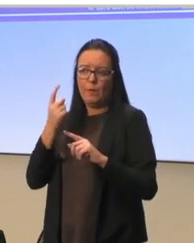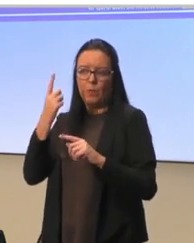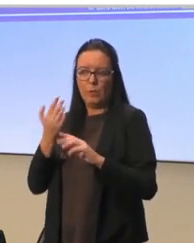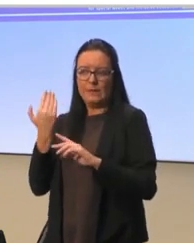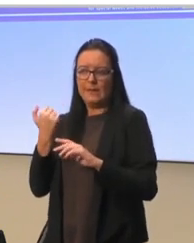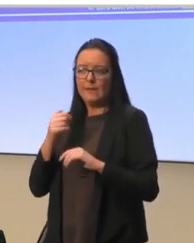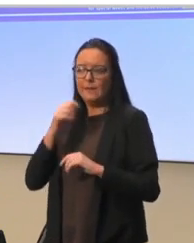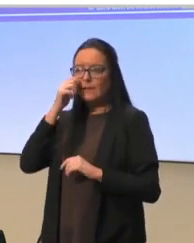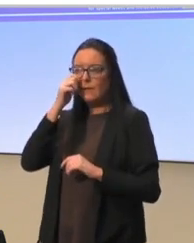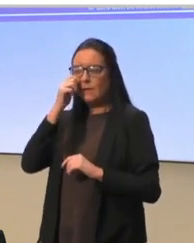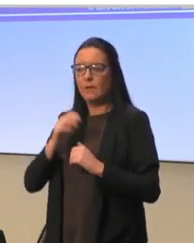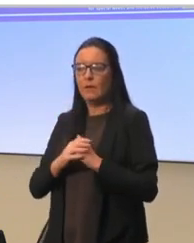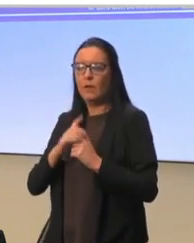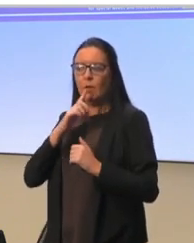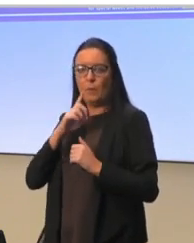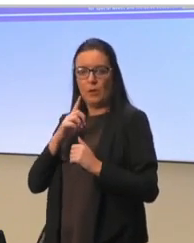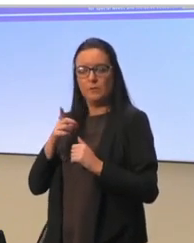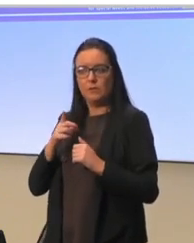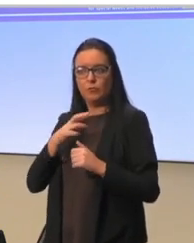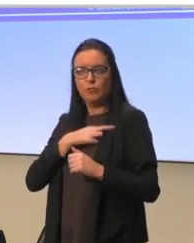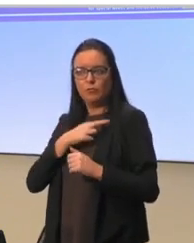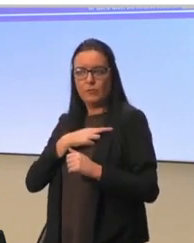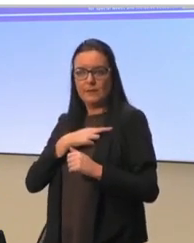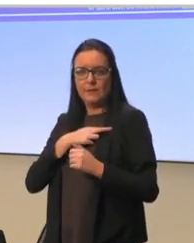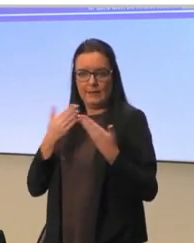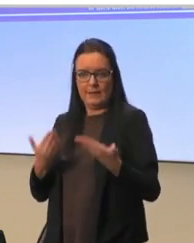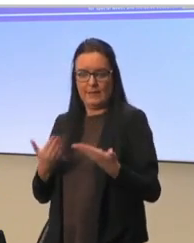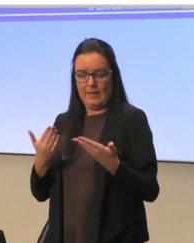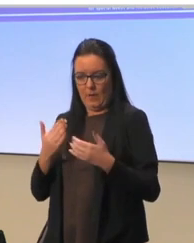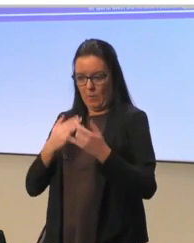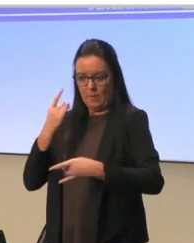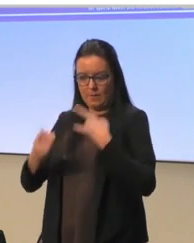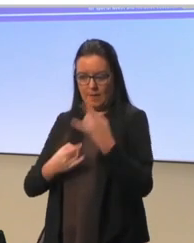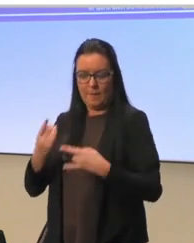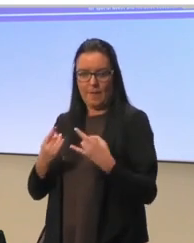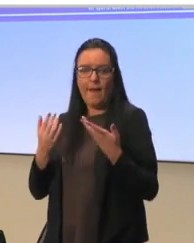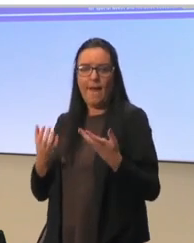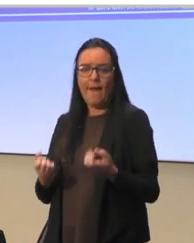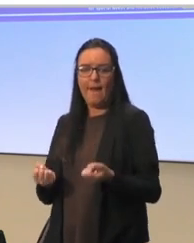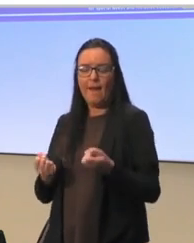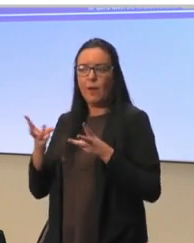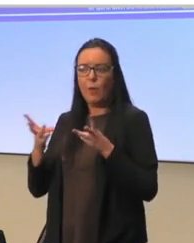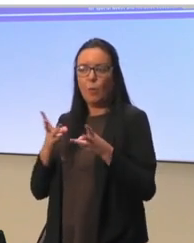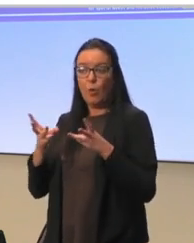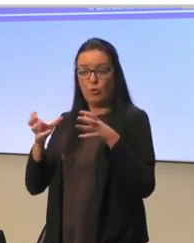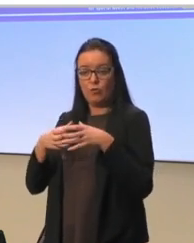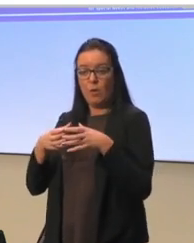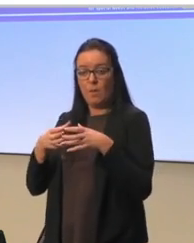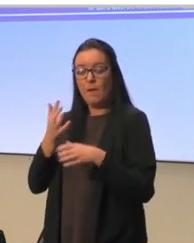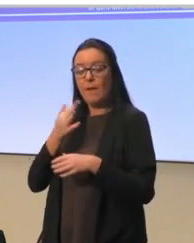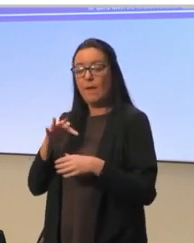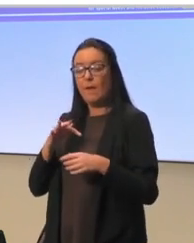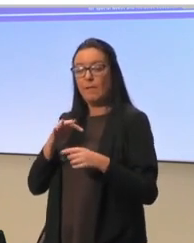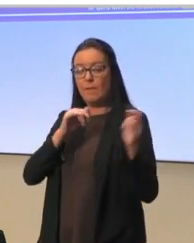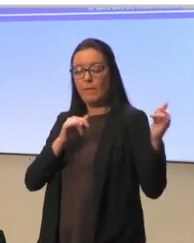So, this is actually, oops, this is actually where we're at right now. We have this working group. And I just came from Sofia yesterday